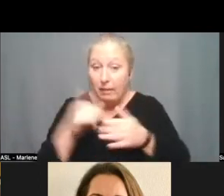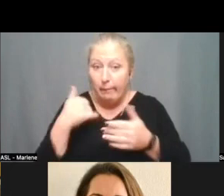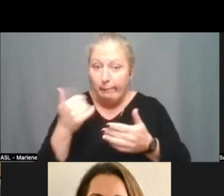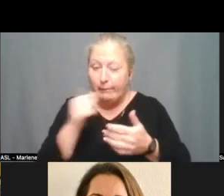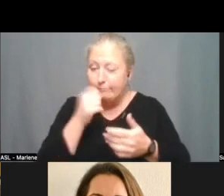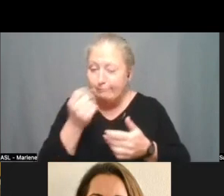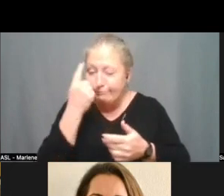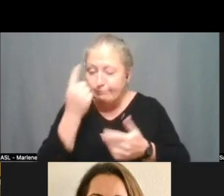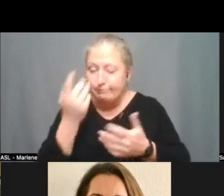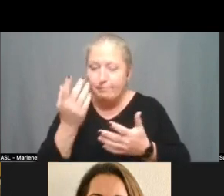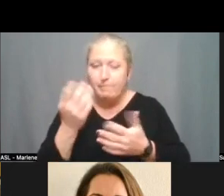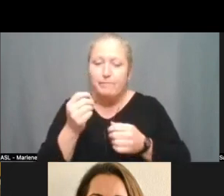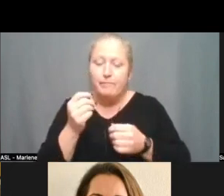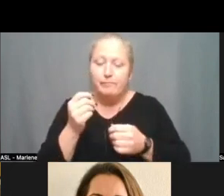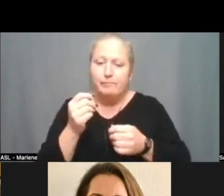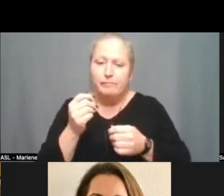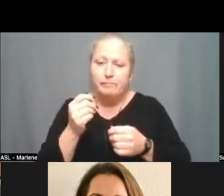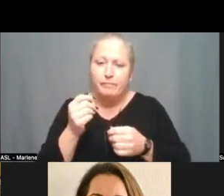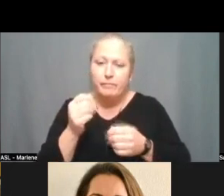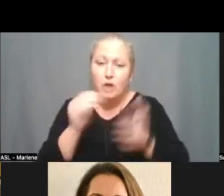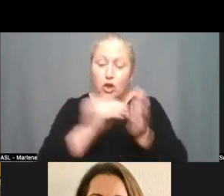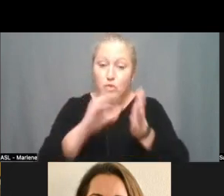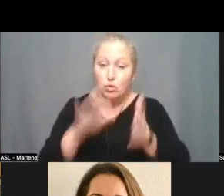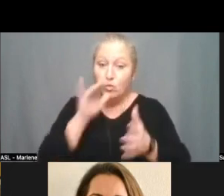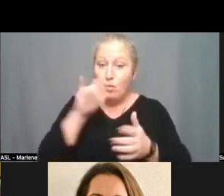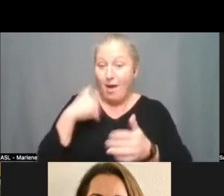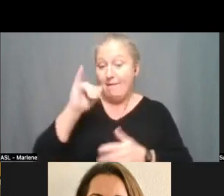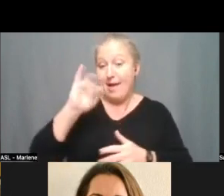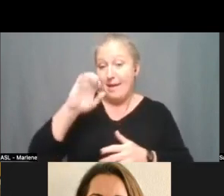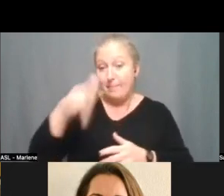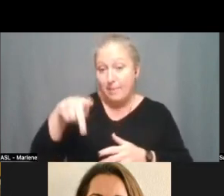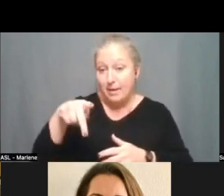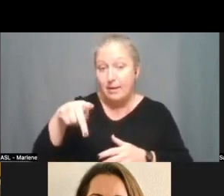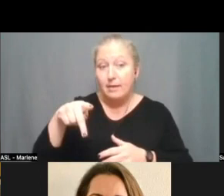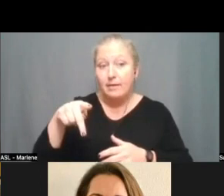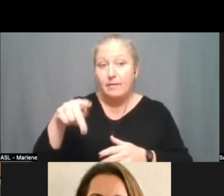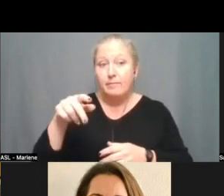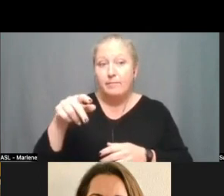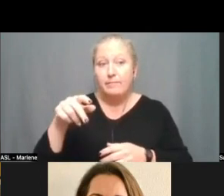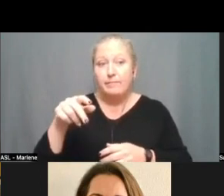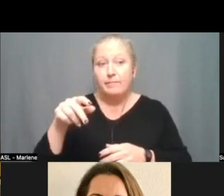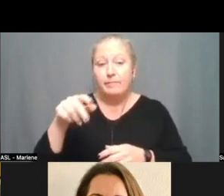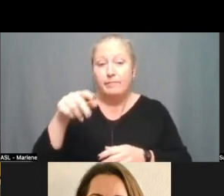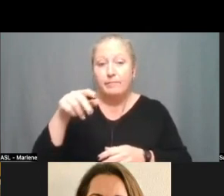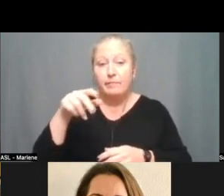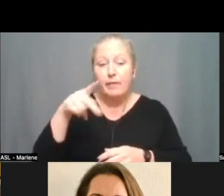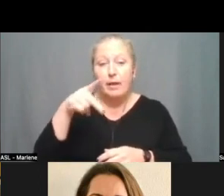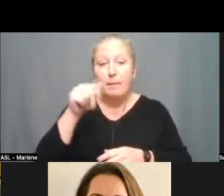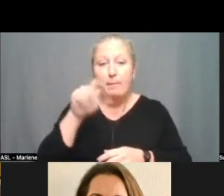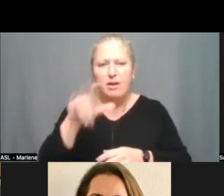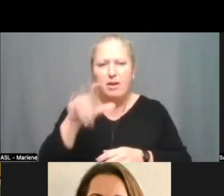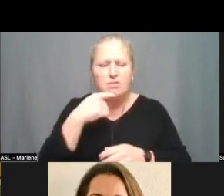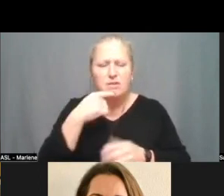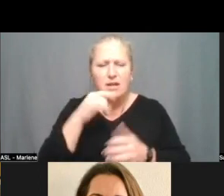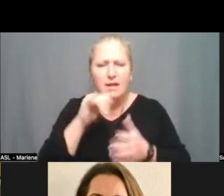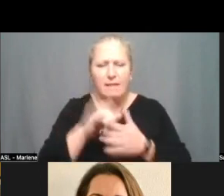um you know the students with ieps um patrick you mentioned um that they were expensed outside of the